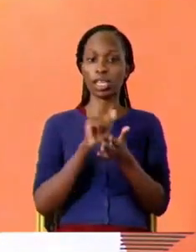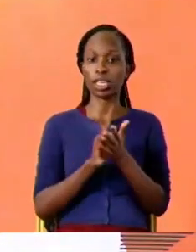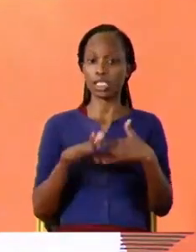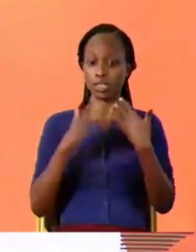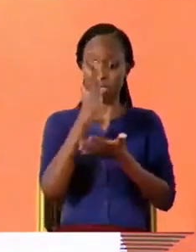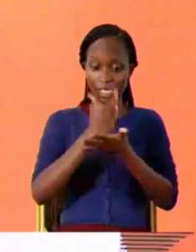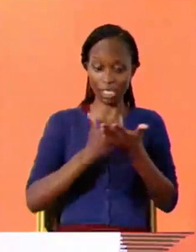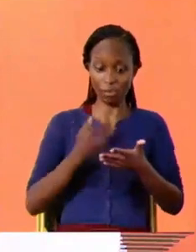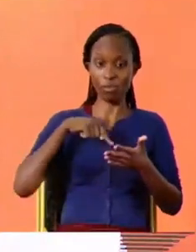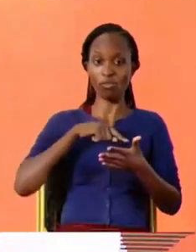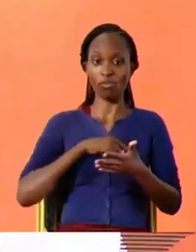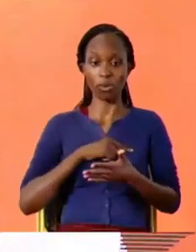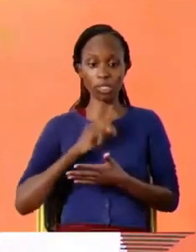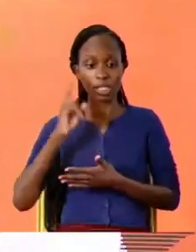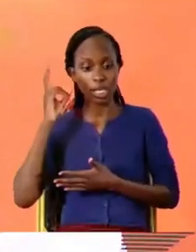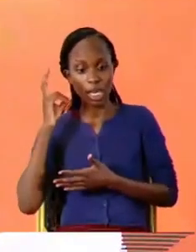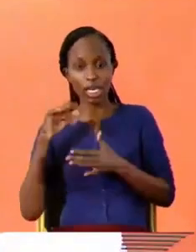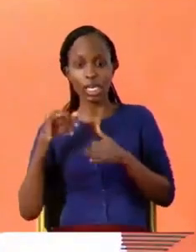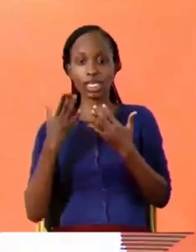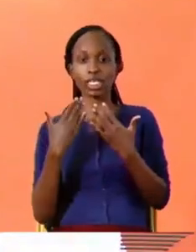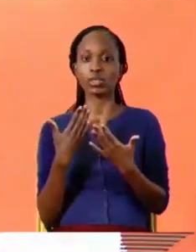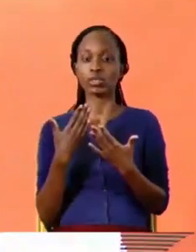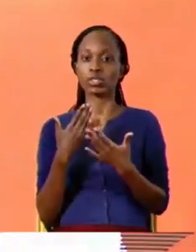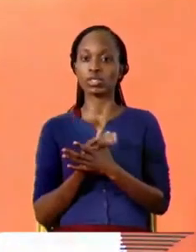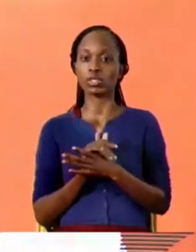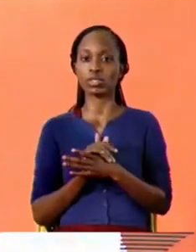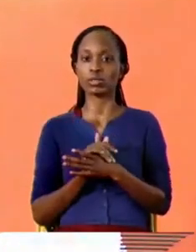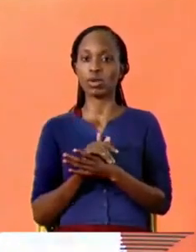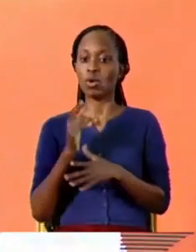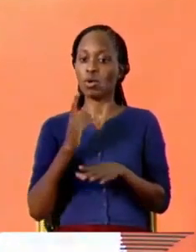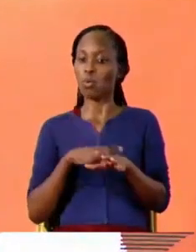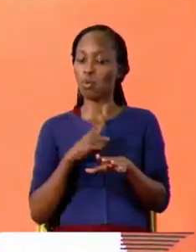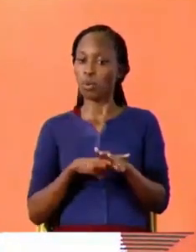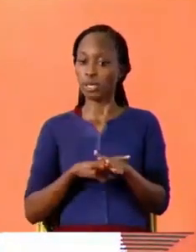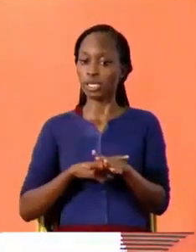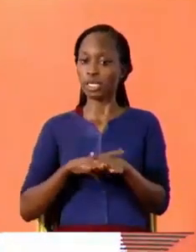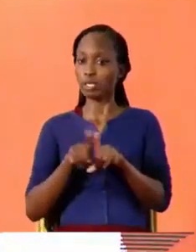of us cast news when we write our scripts when only write for the visuals